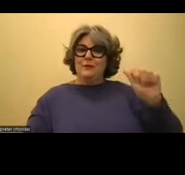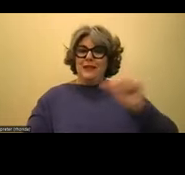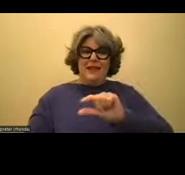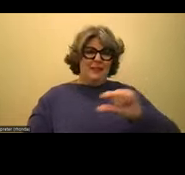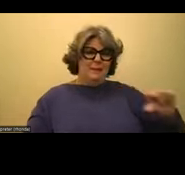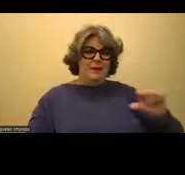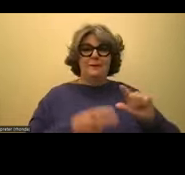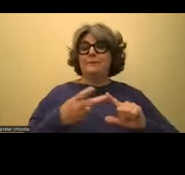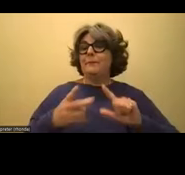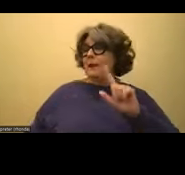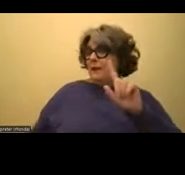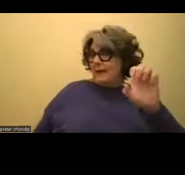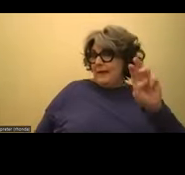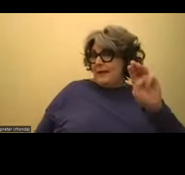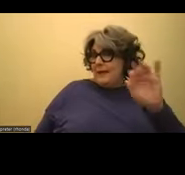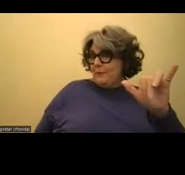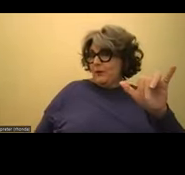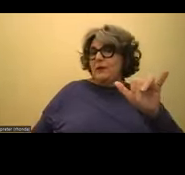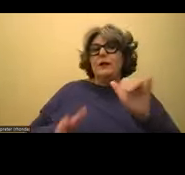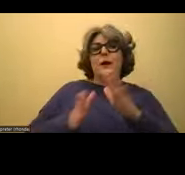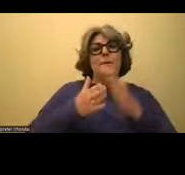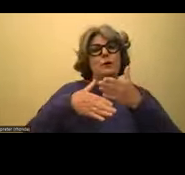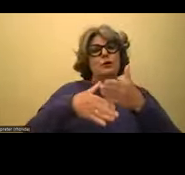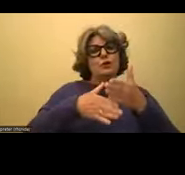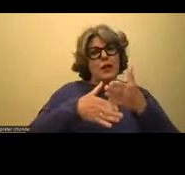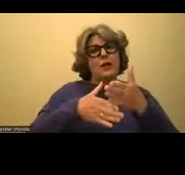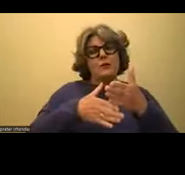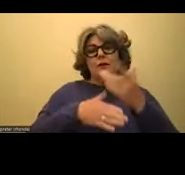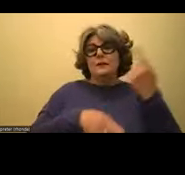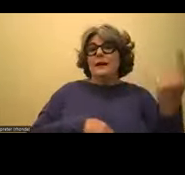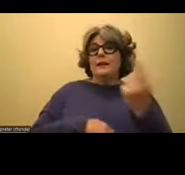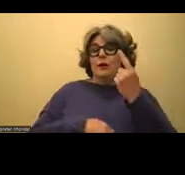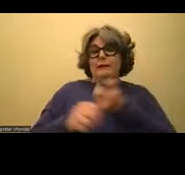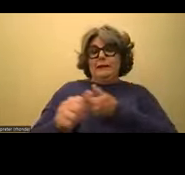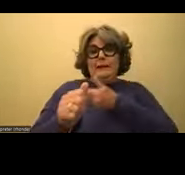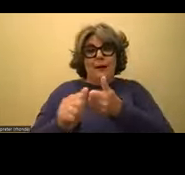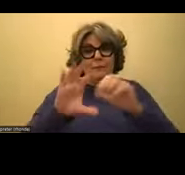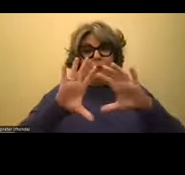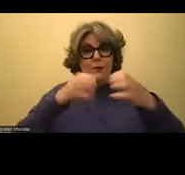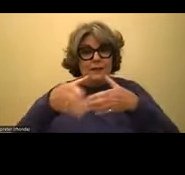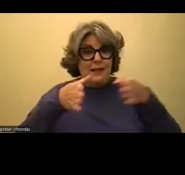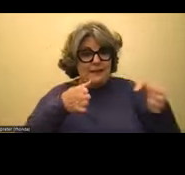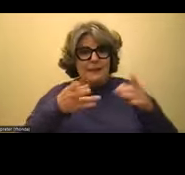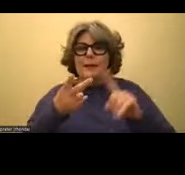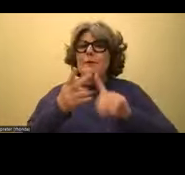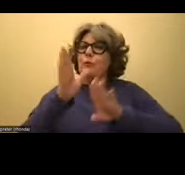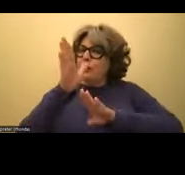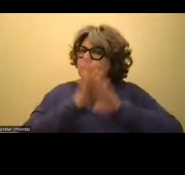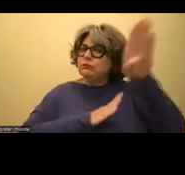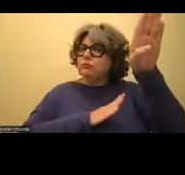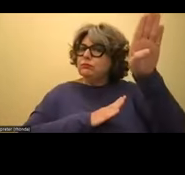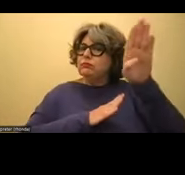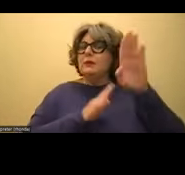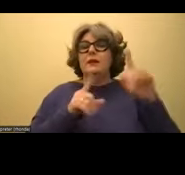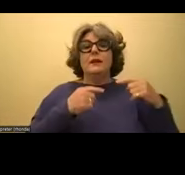Emory, you've touched on how Bookshare has allowed you to not just keep up with classmates, but really excel. How